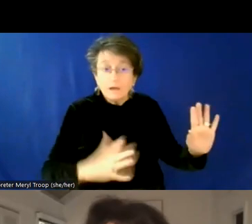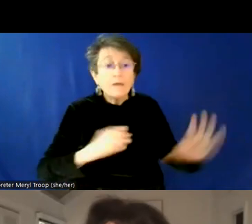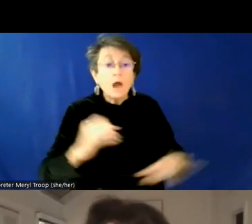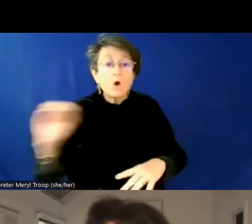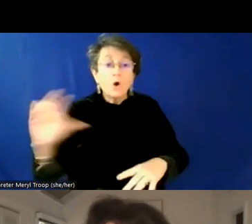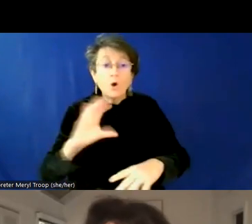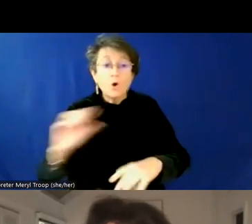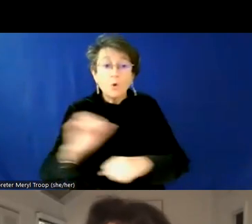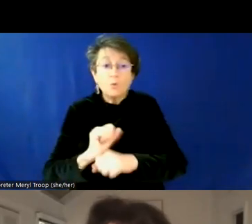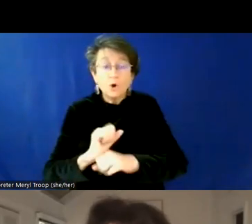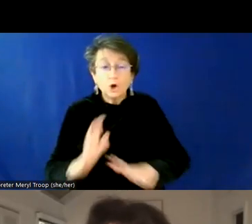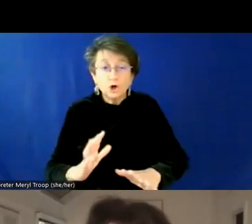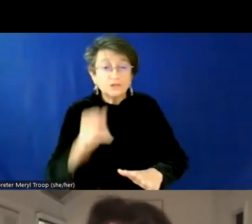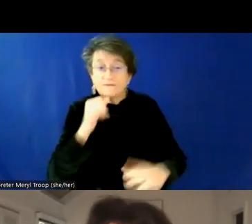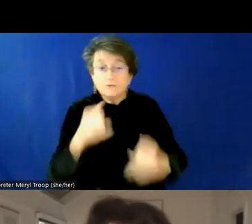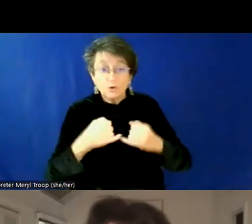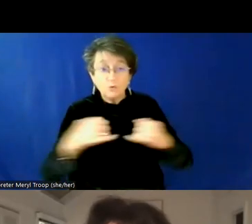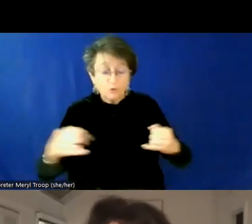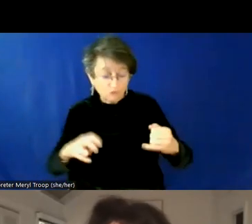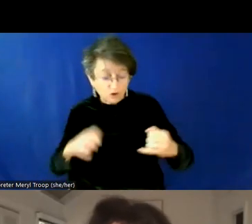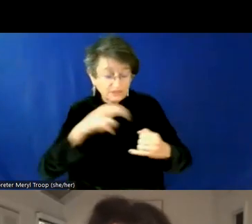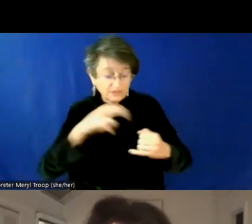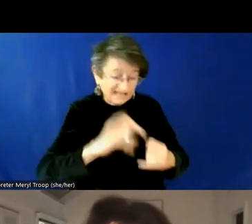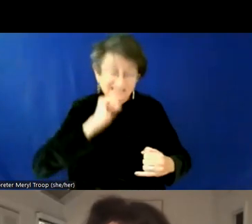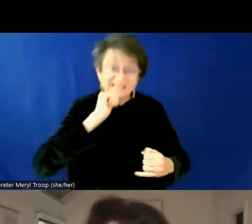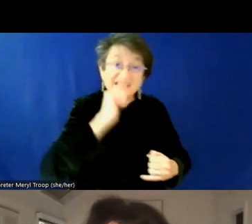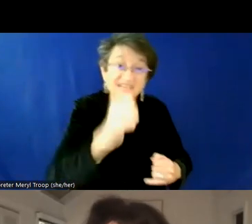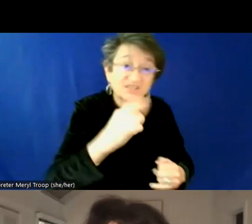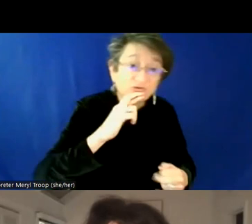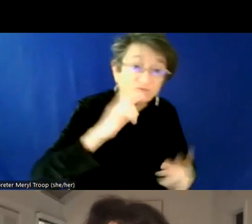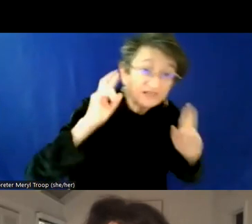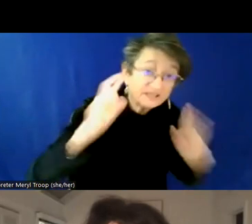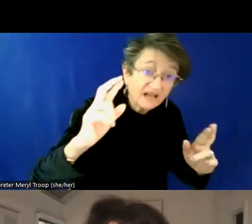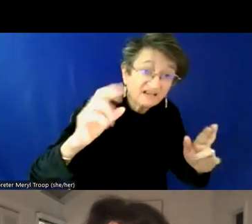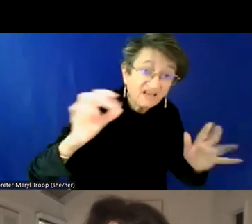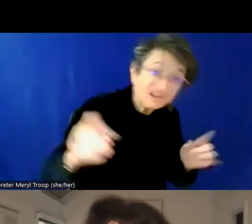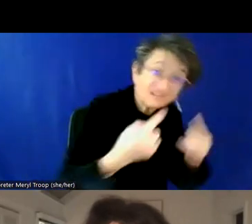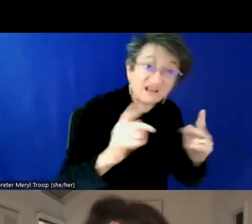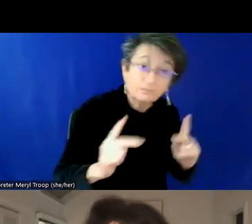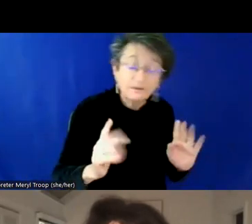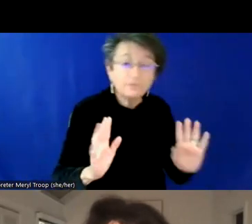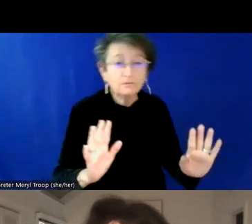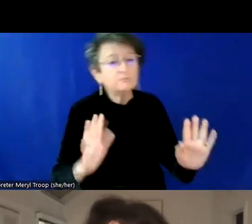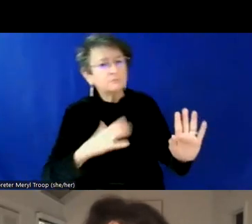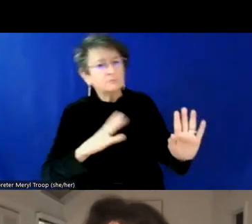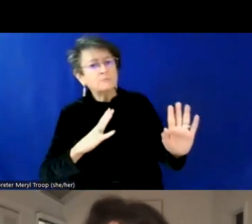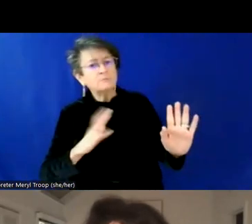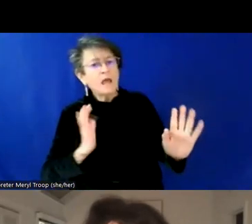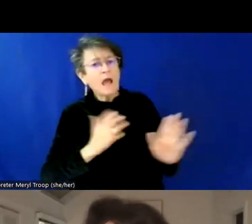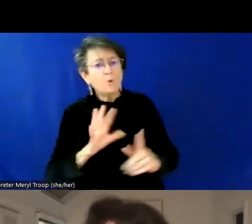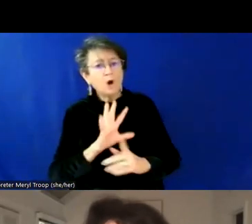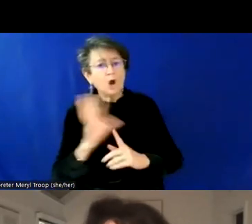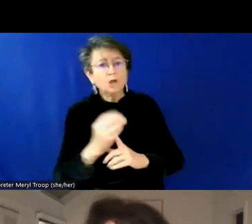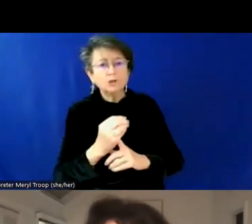it doesn't cross that line into disrespect of people, um, I think the culture is one where